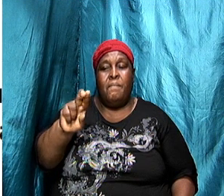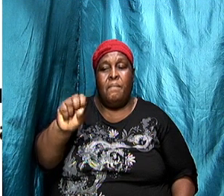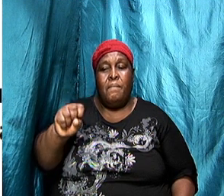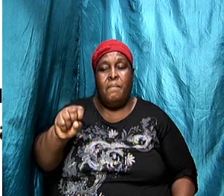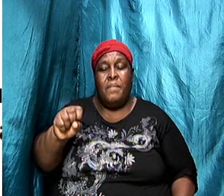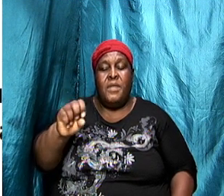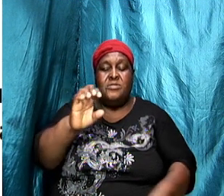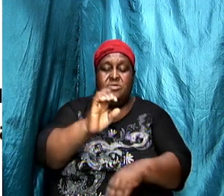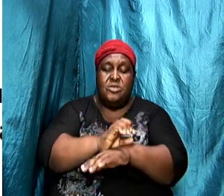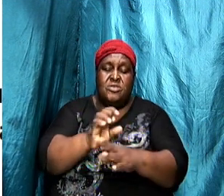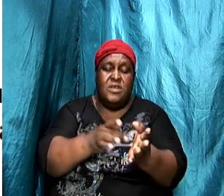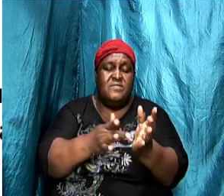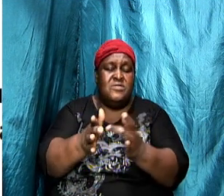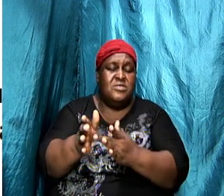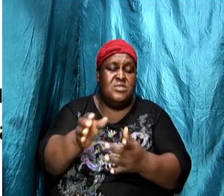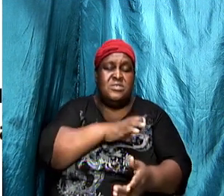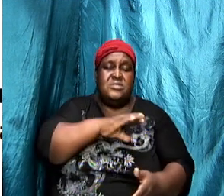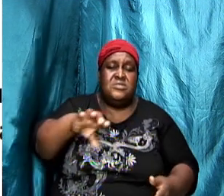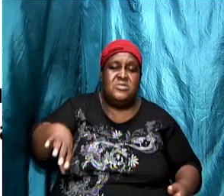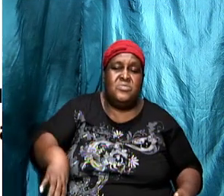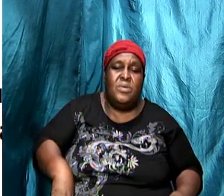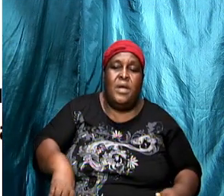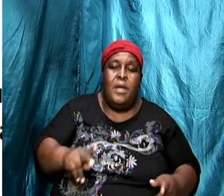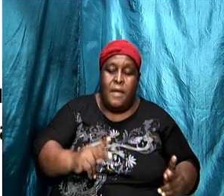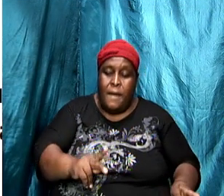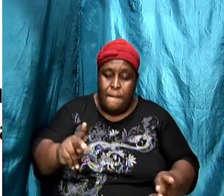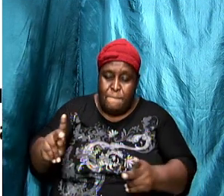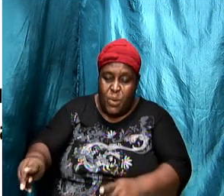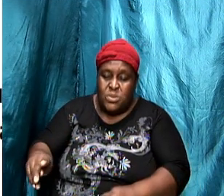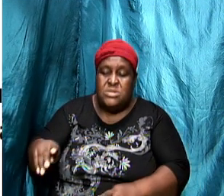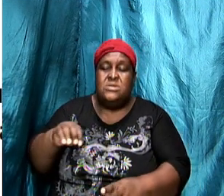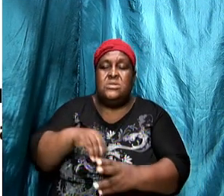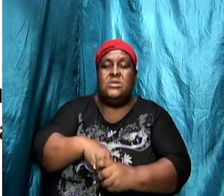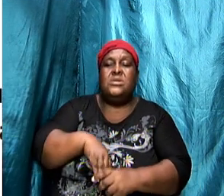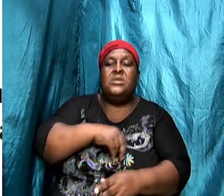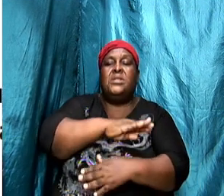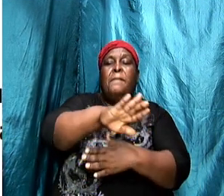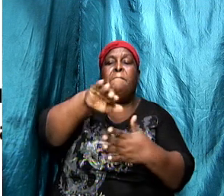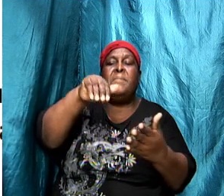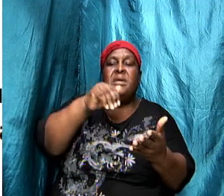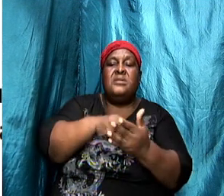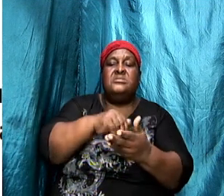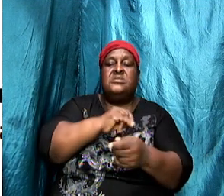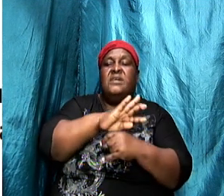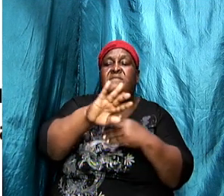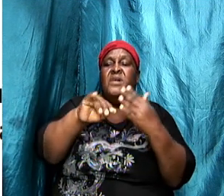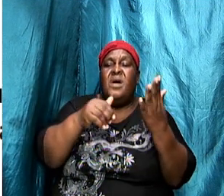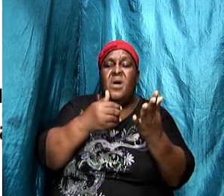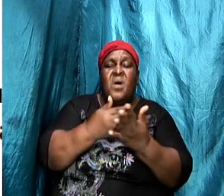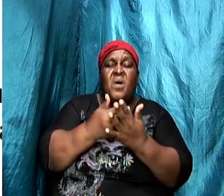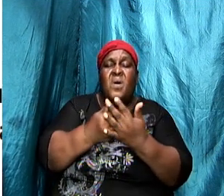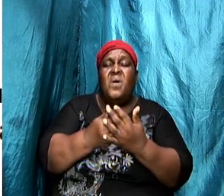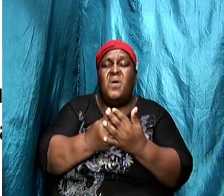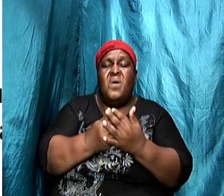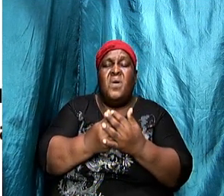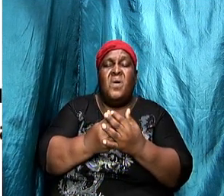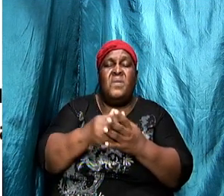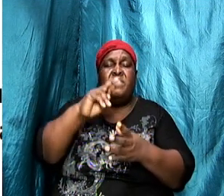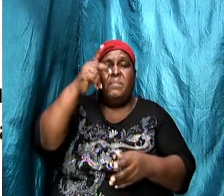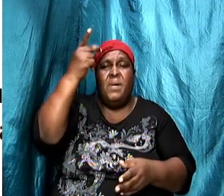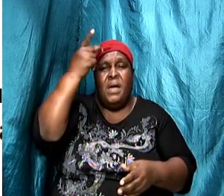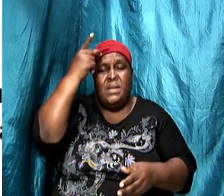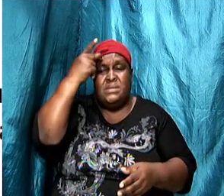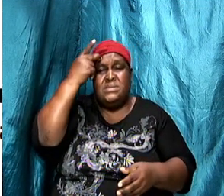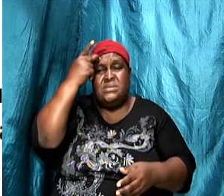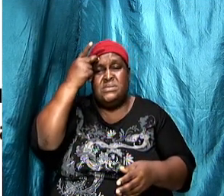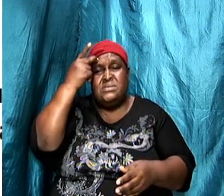Christ was there planted in the midst of all of the politics and all of